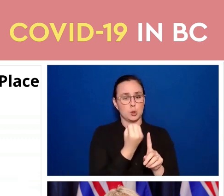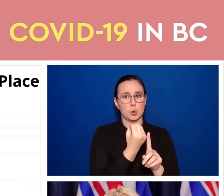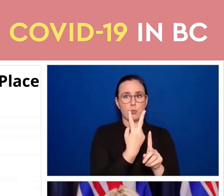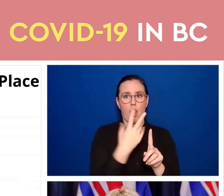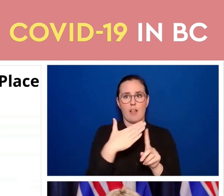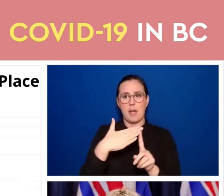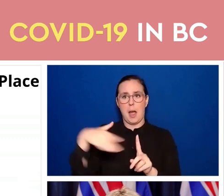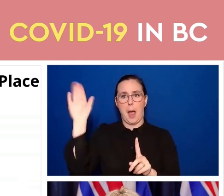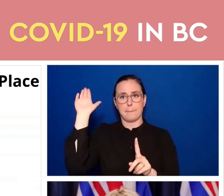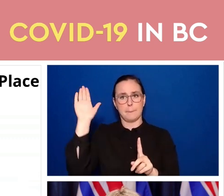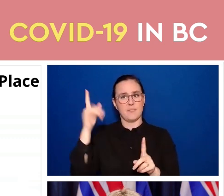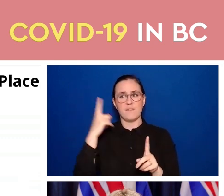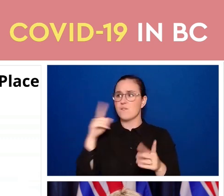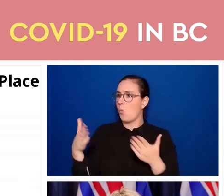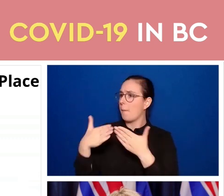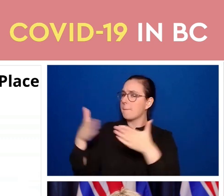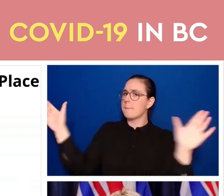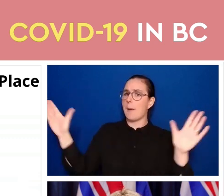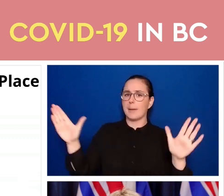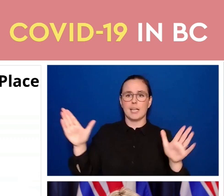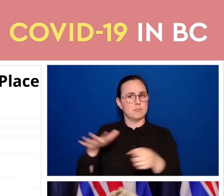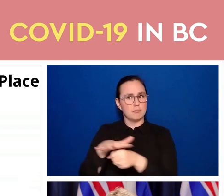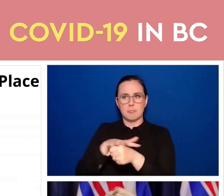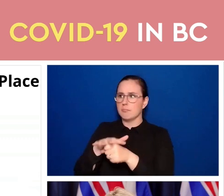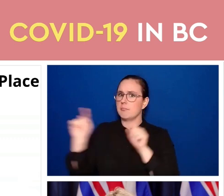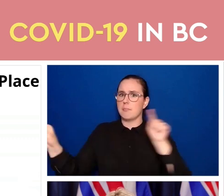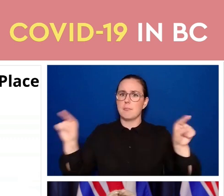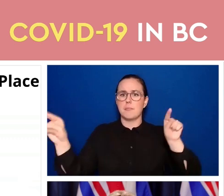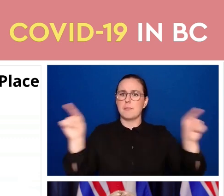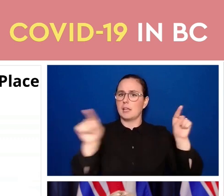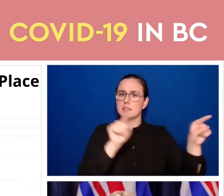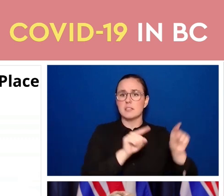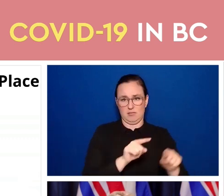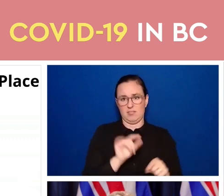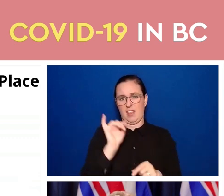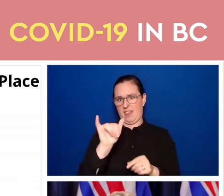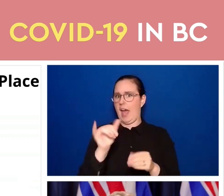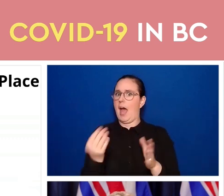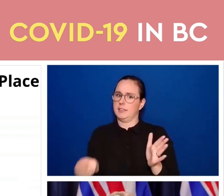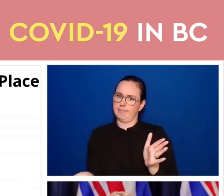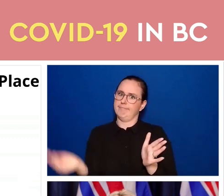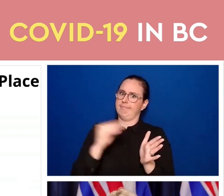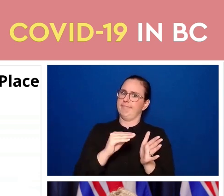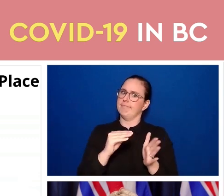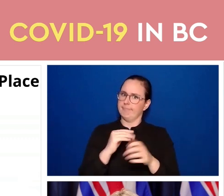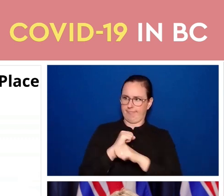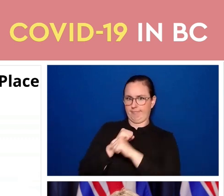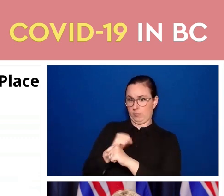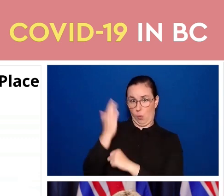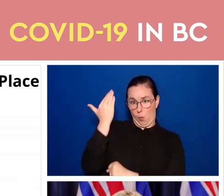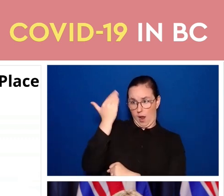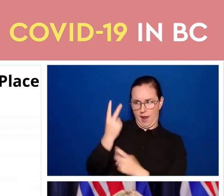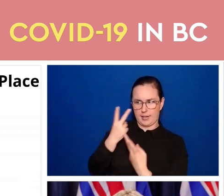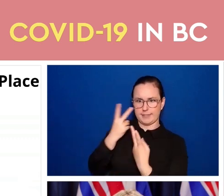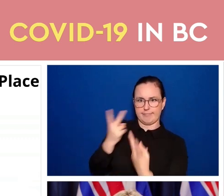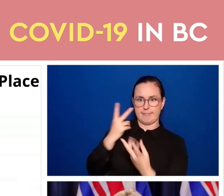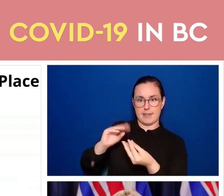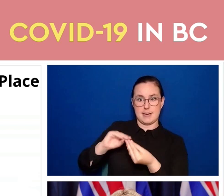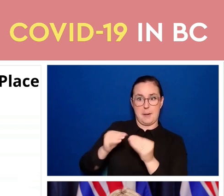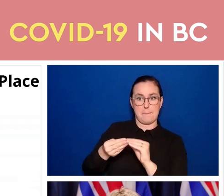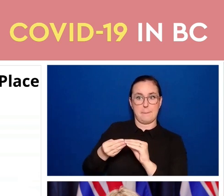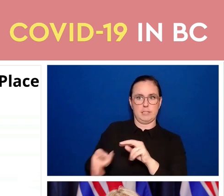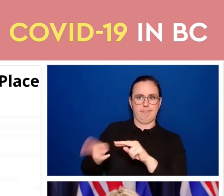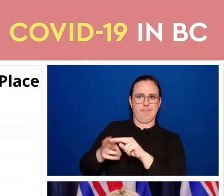been. That's that added layer of protection that we need right now with the transmission that we're seeing. As well, we still have